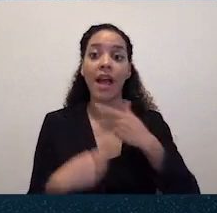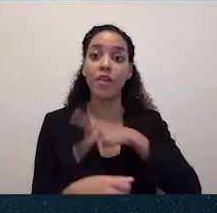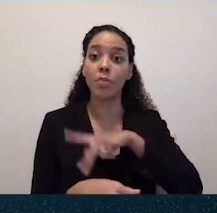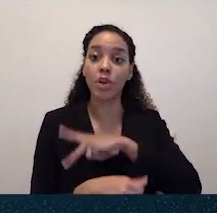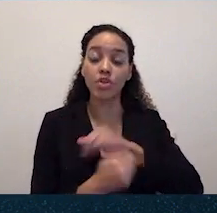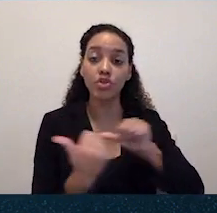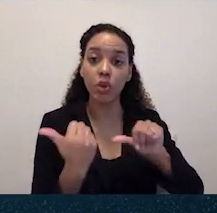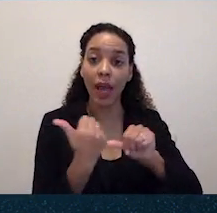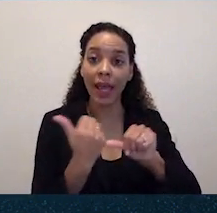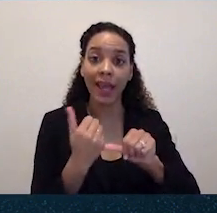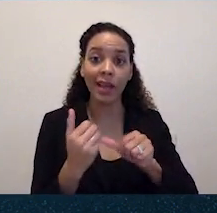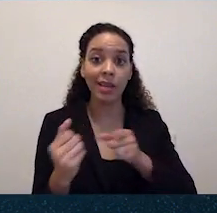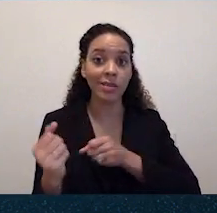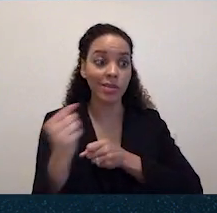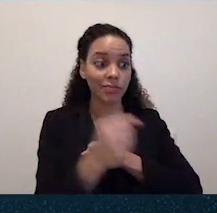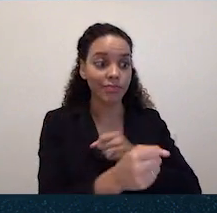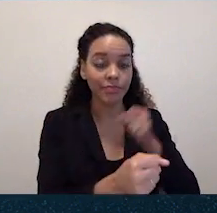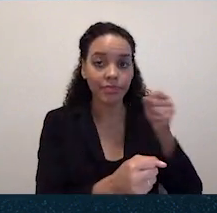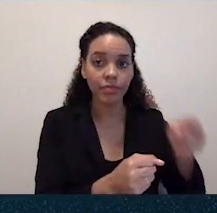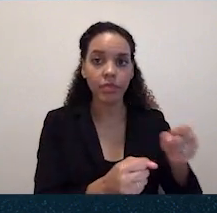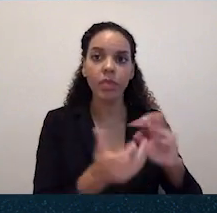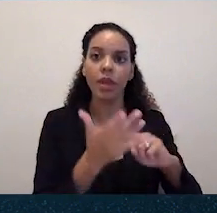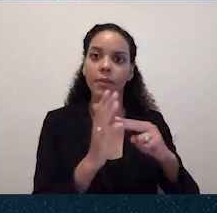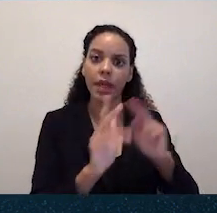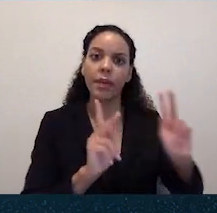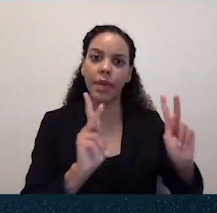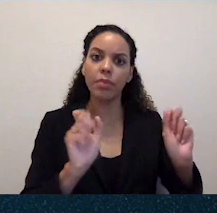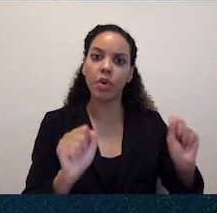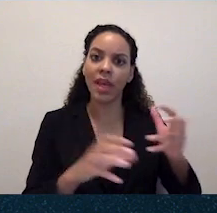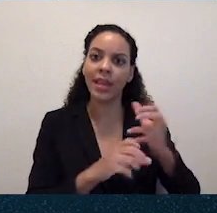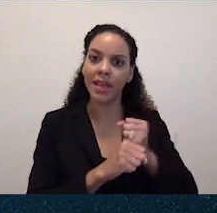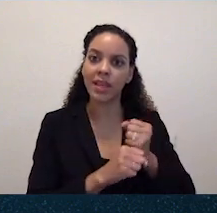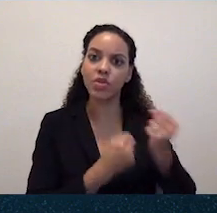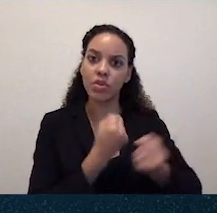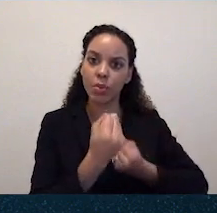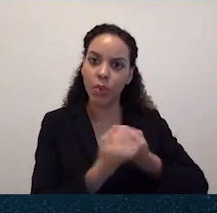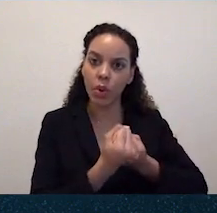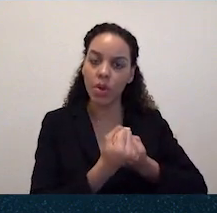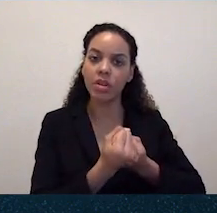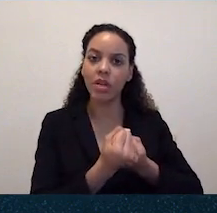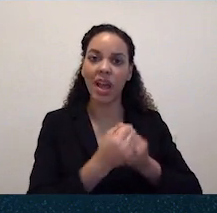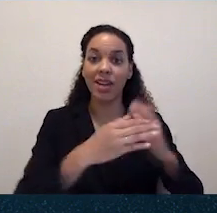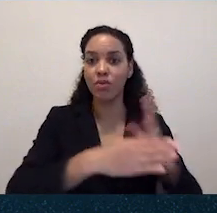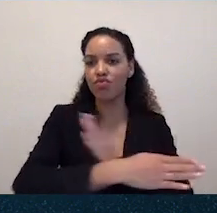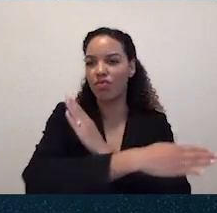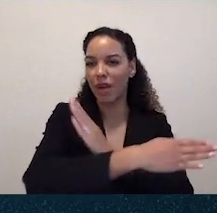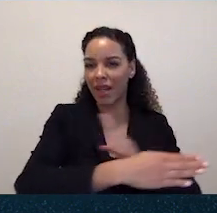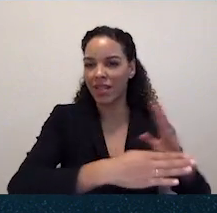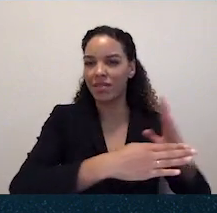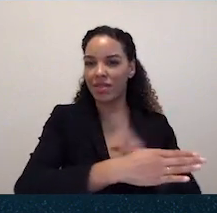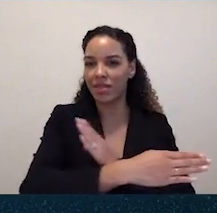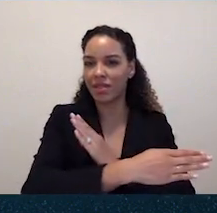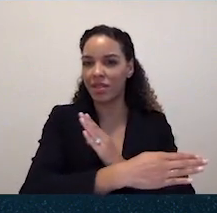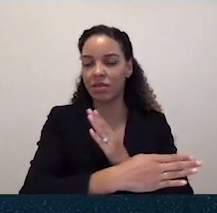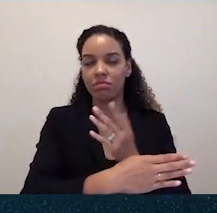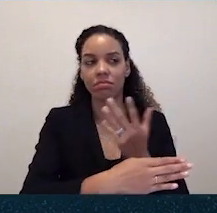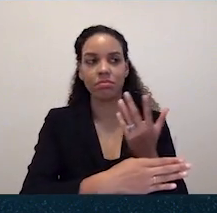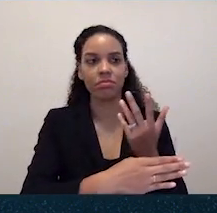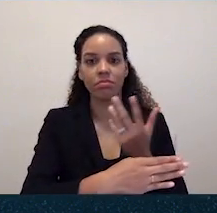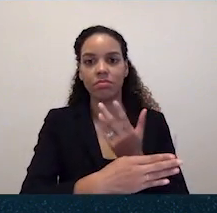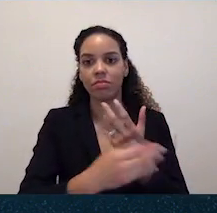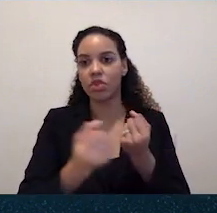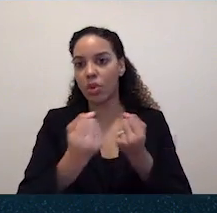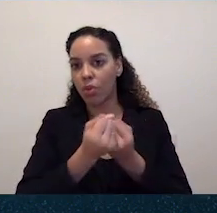that folks can receive the support they need. And it ranges on the scale of support and